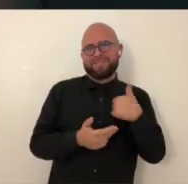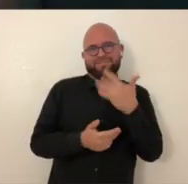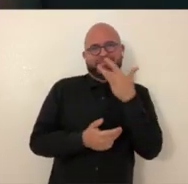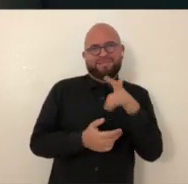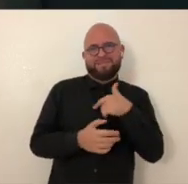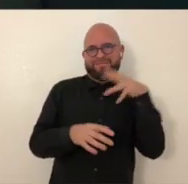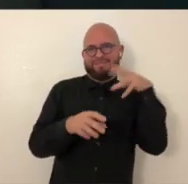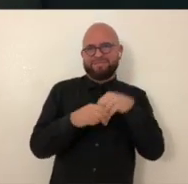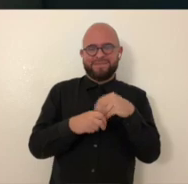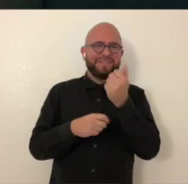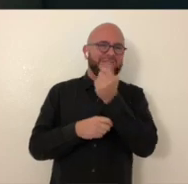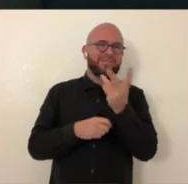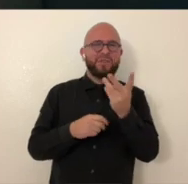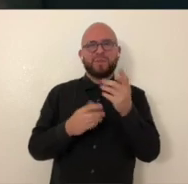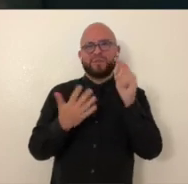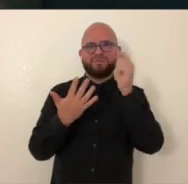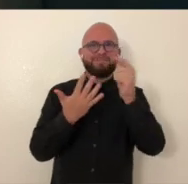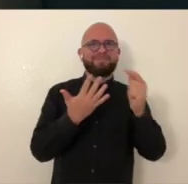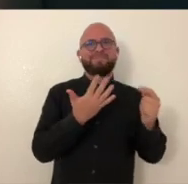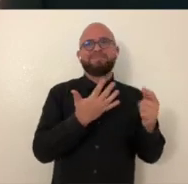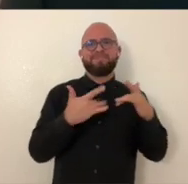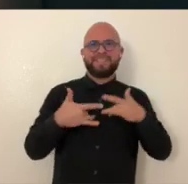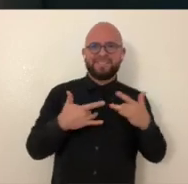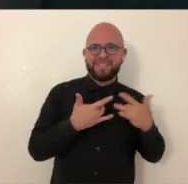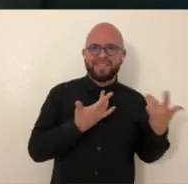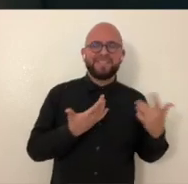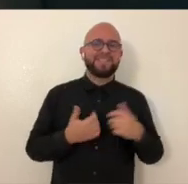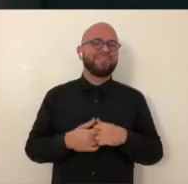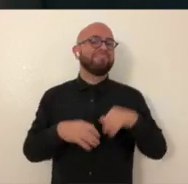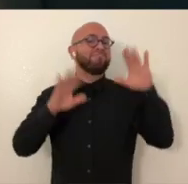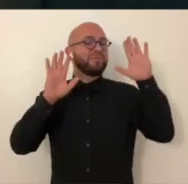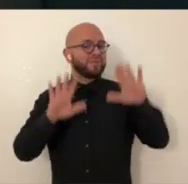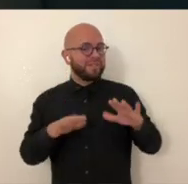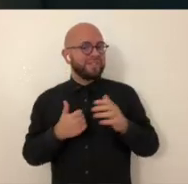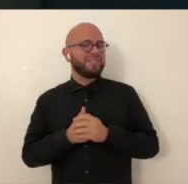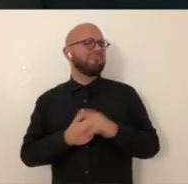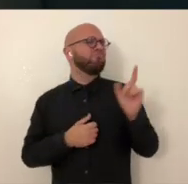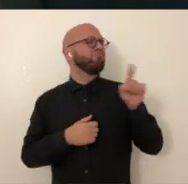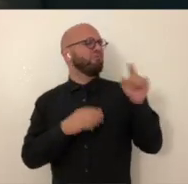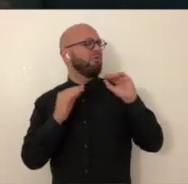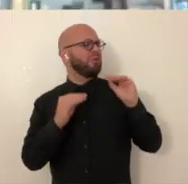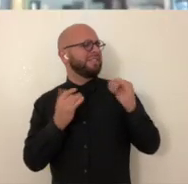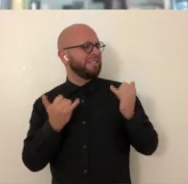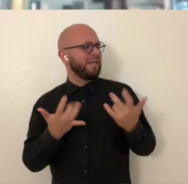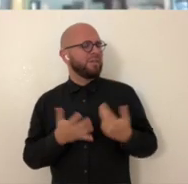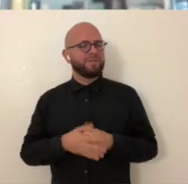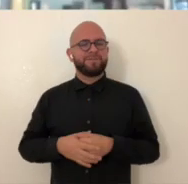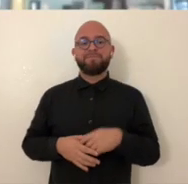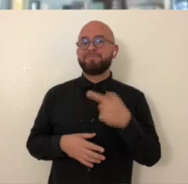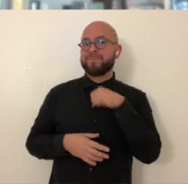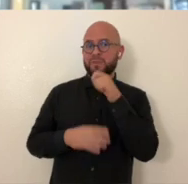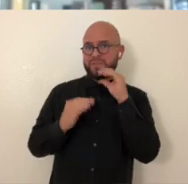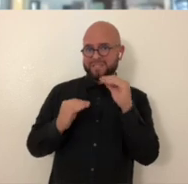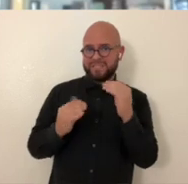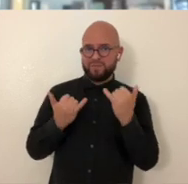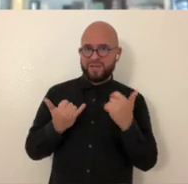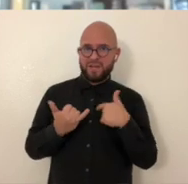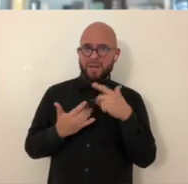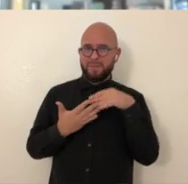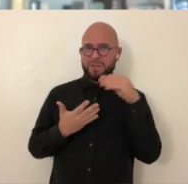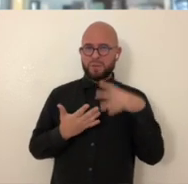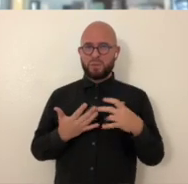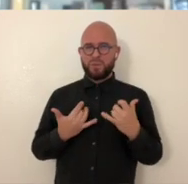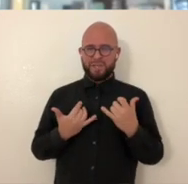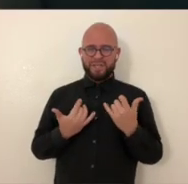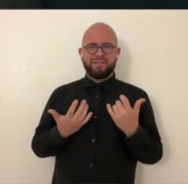opportunities that I can, and I've been very fortunate to be a part of quite a few things. That's really great. Where are you teaching?